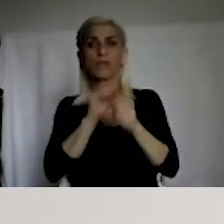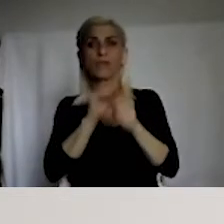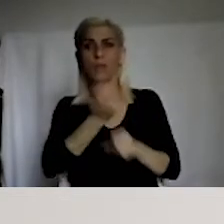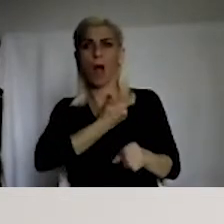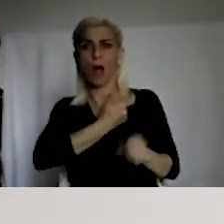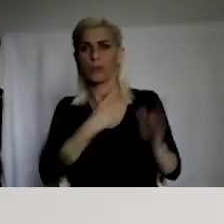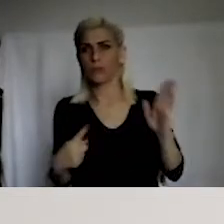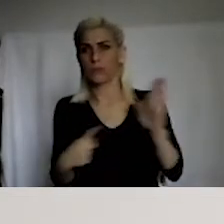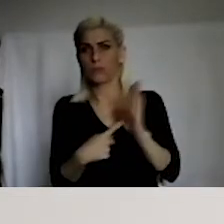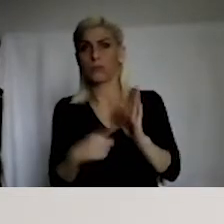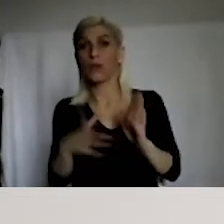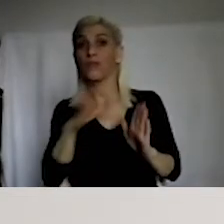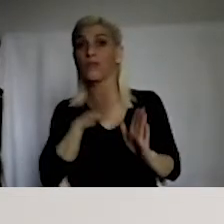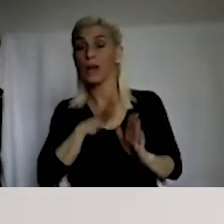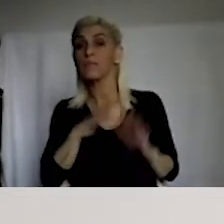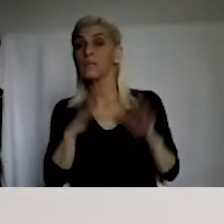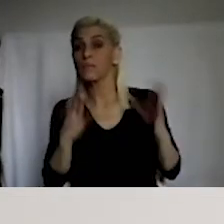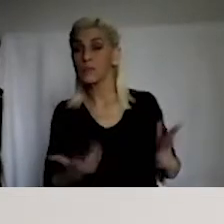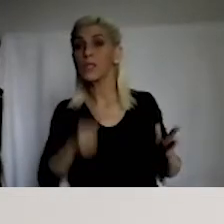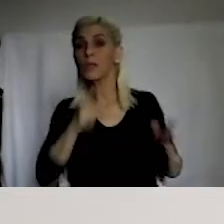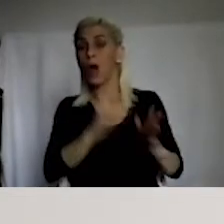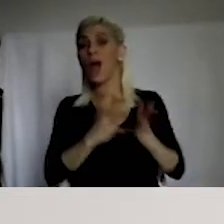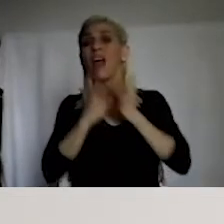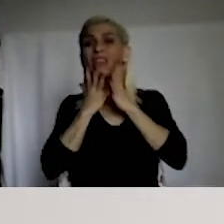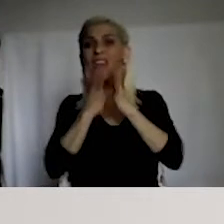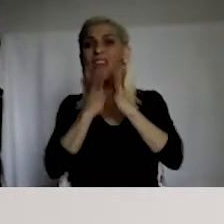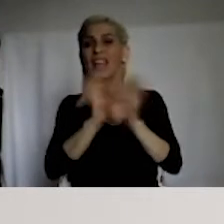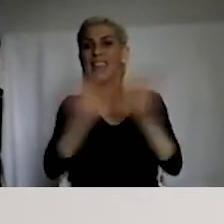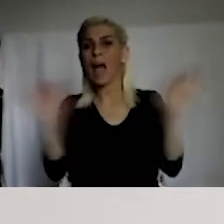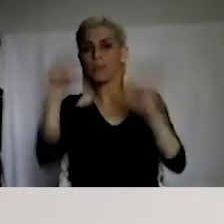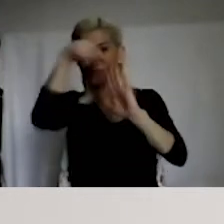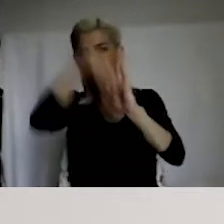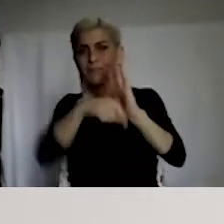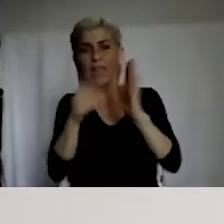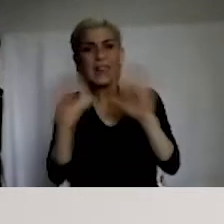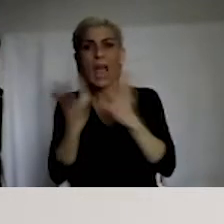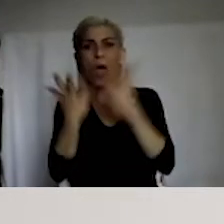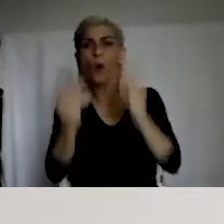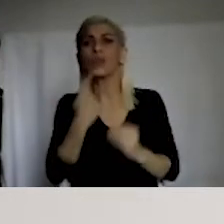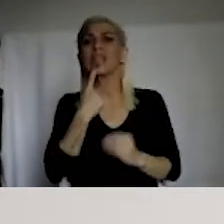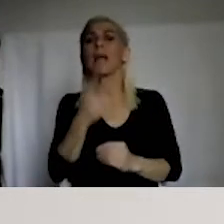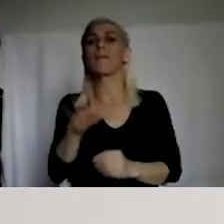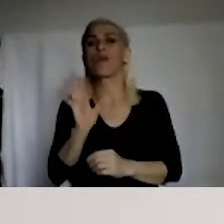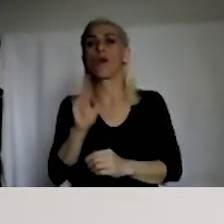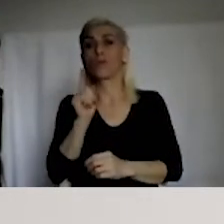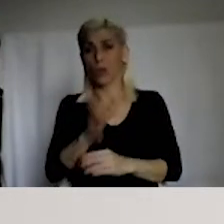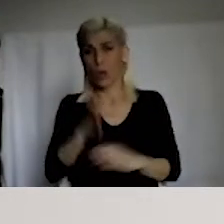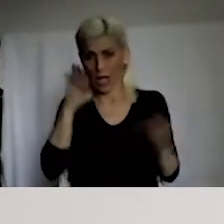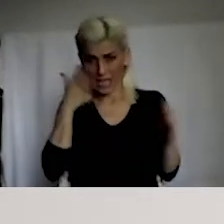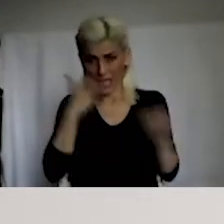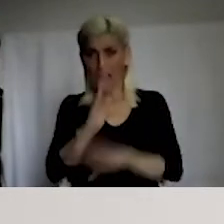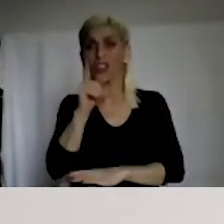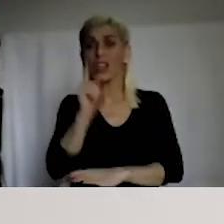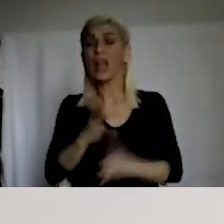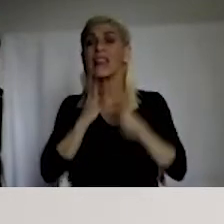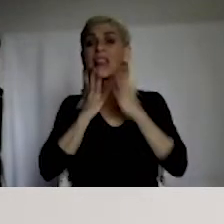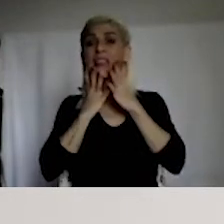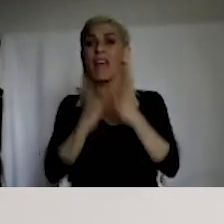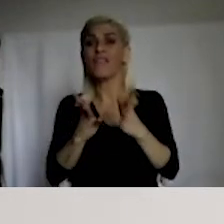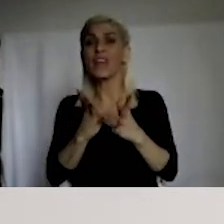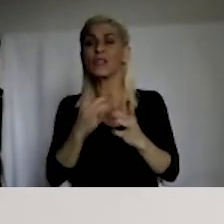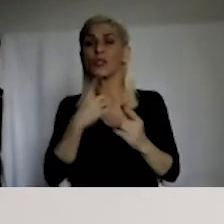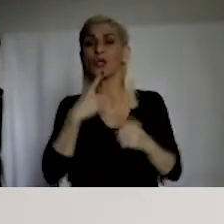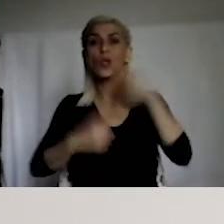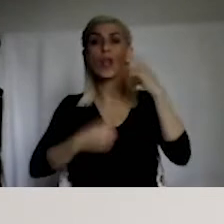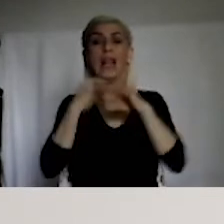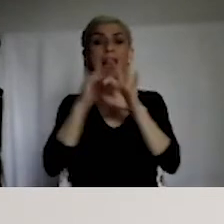And this paragraph says there is no clear definition of hate speech. And that's true. That's exactly true.